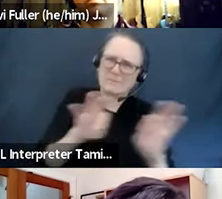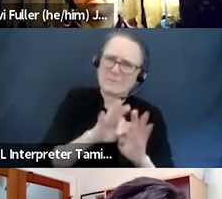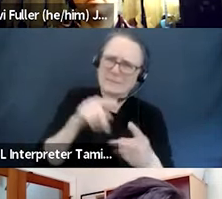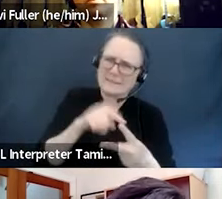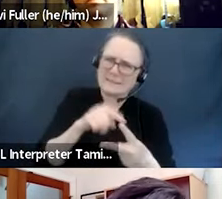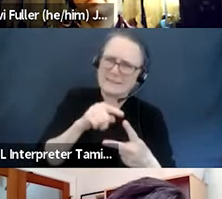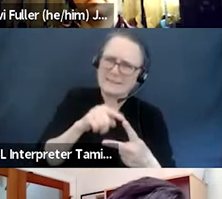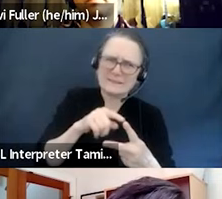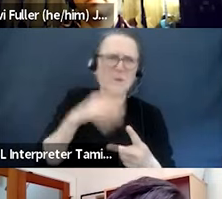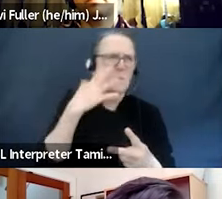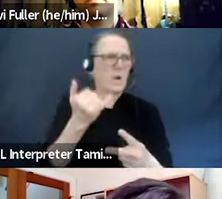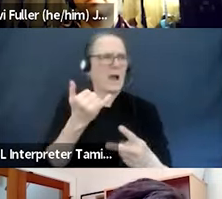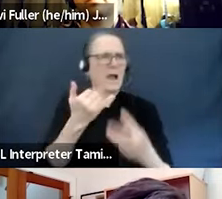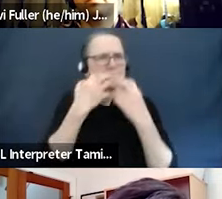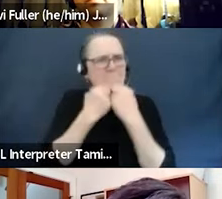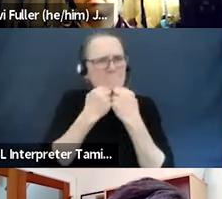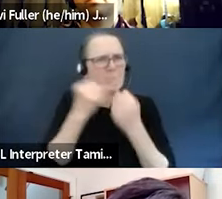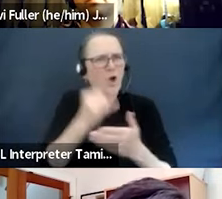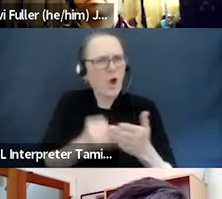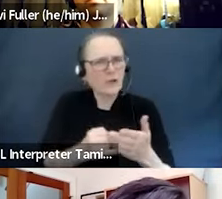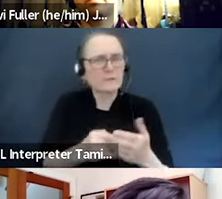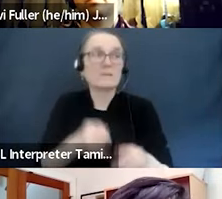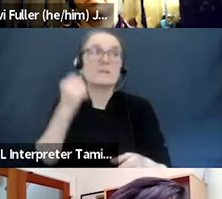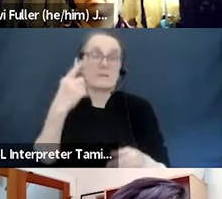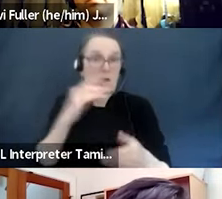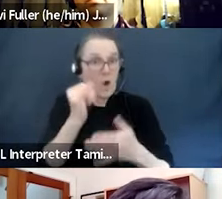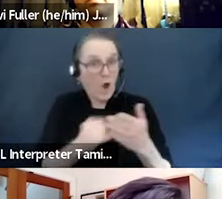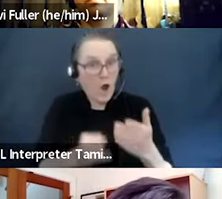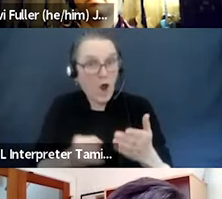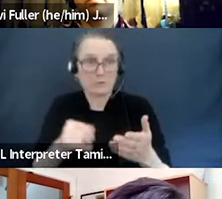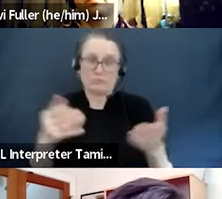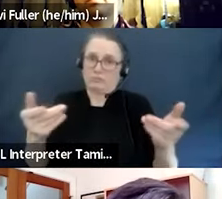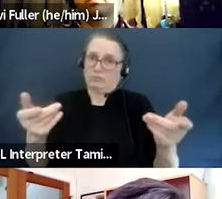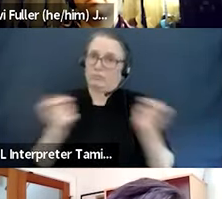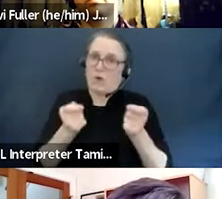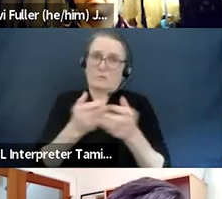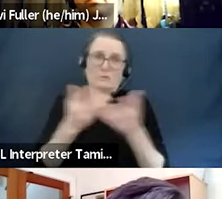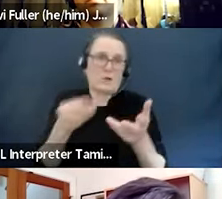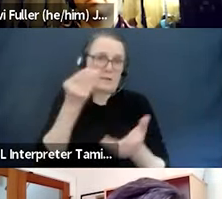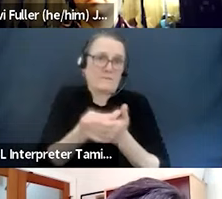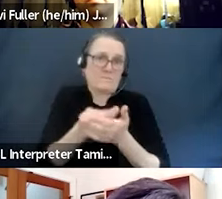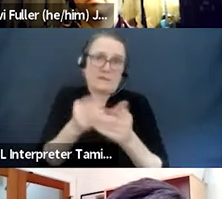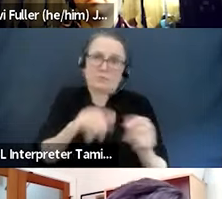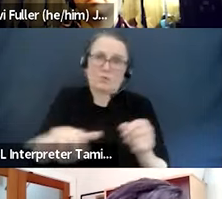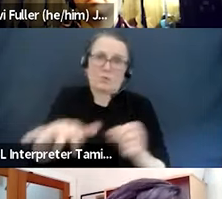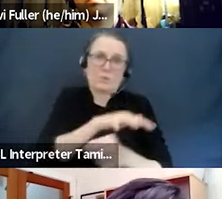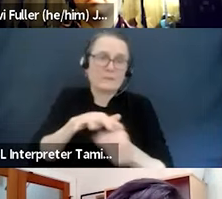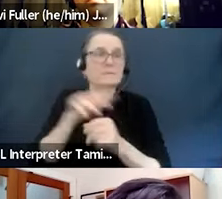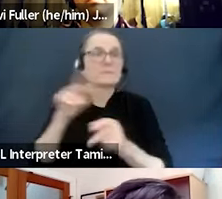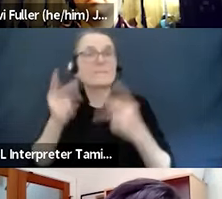that we drive tourists, that we bring workers into the region, that, you know, the money that we spend paying workers